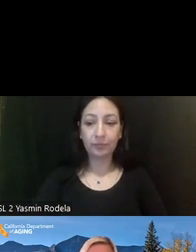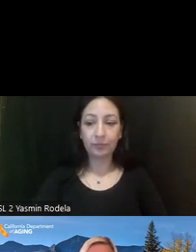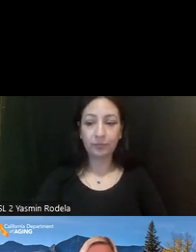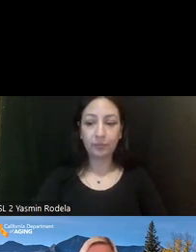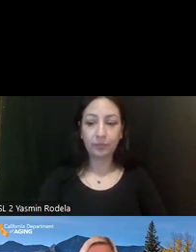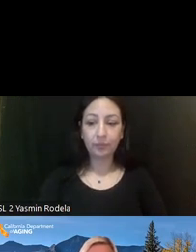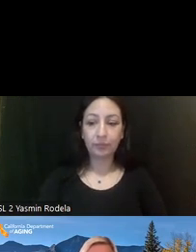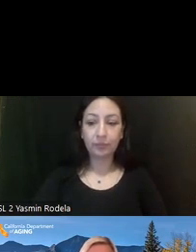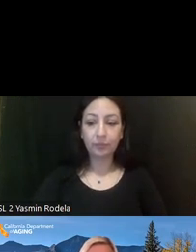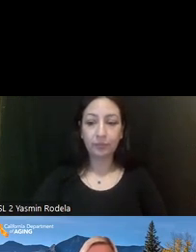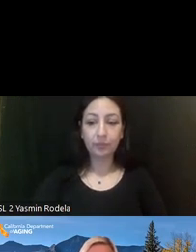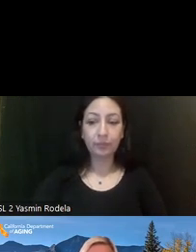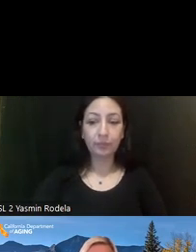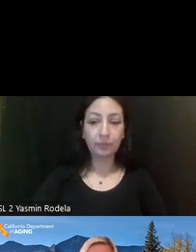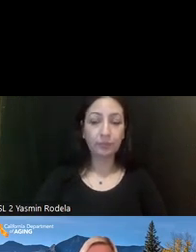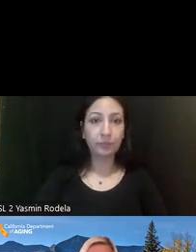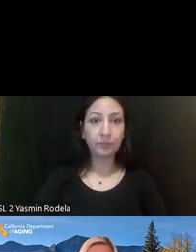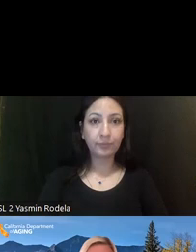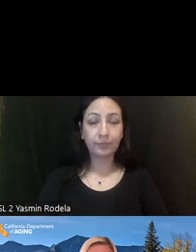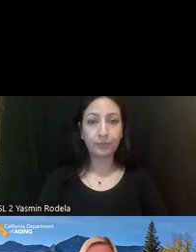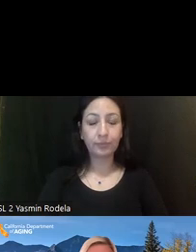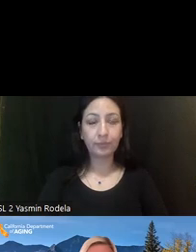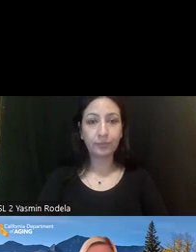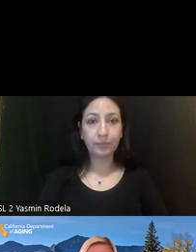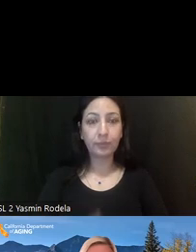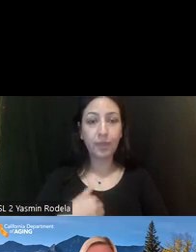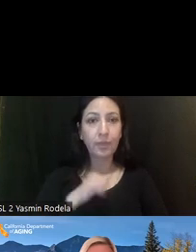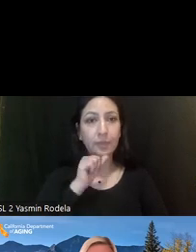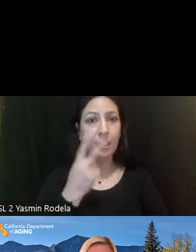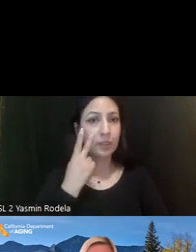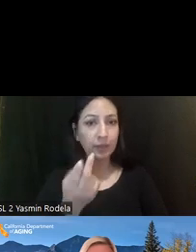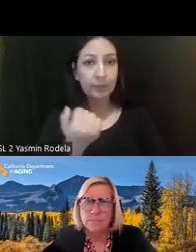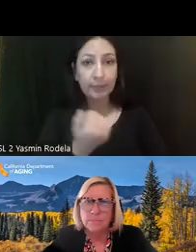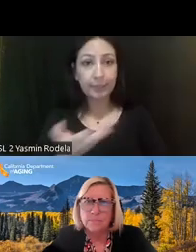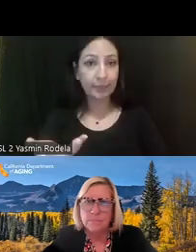So I am not seeing any